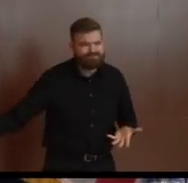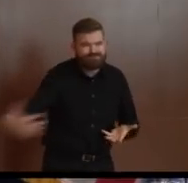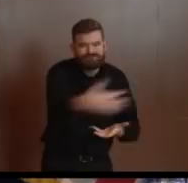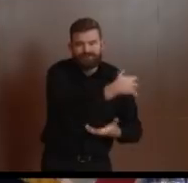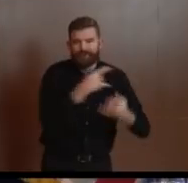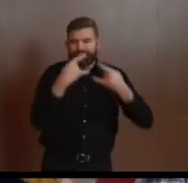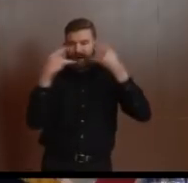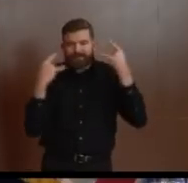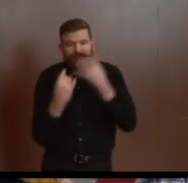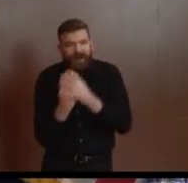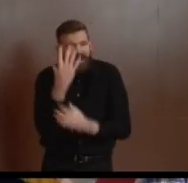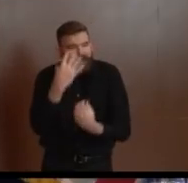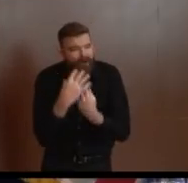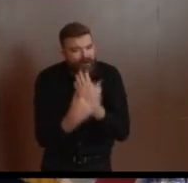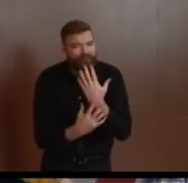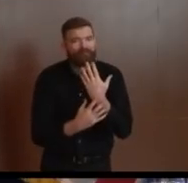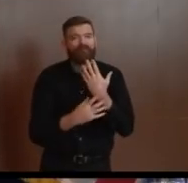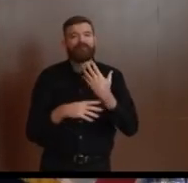is in New Jersey State Police.